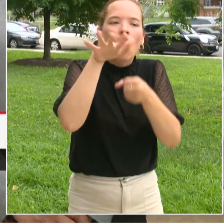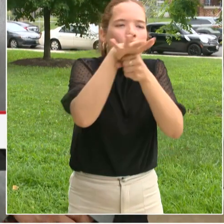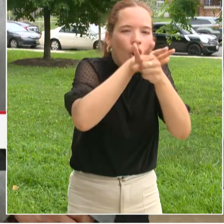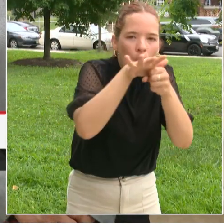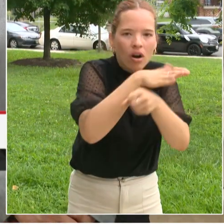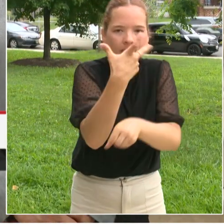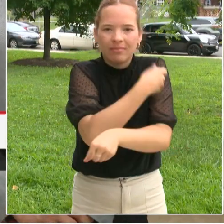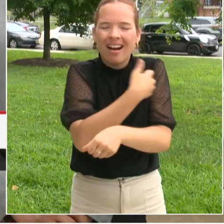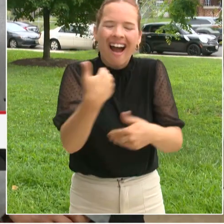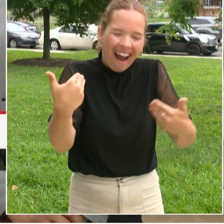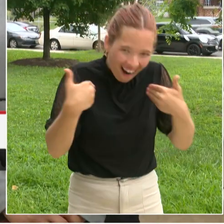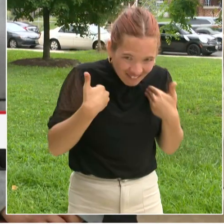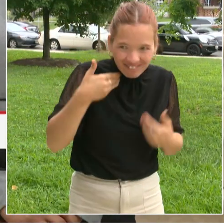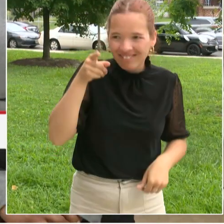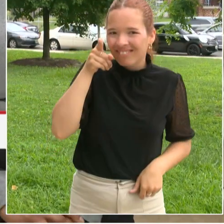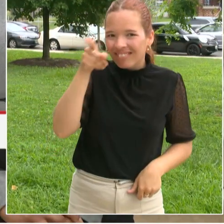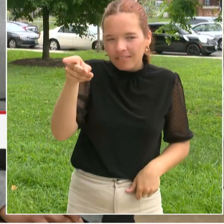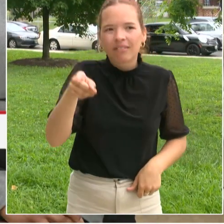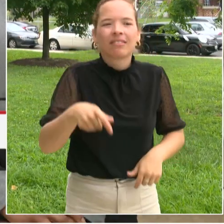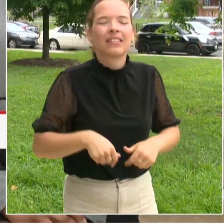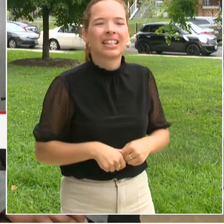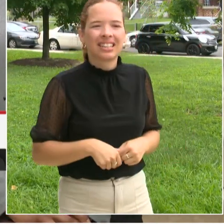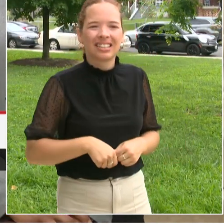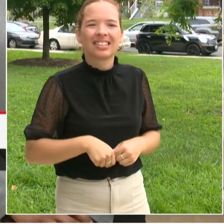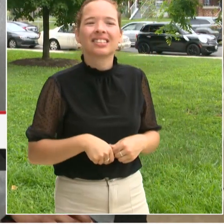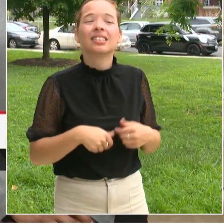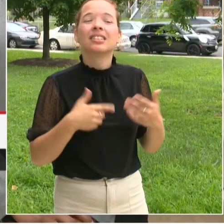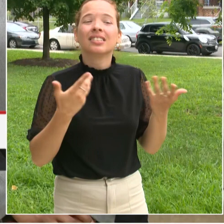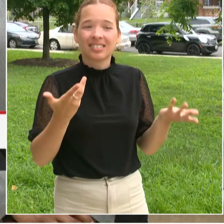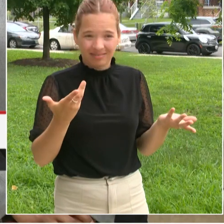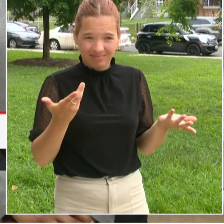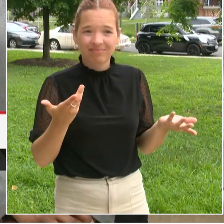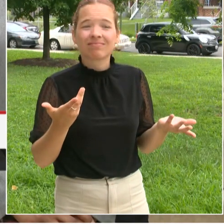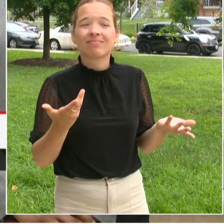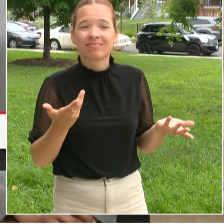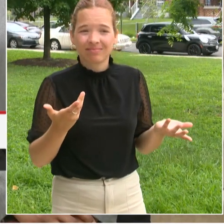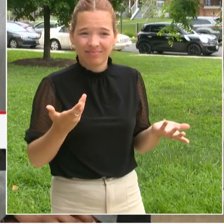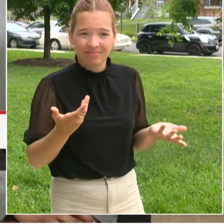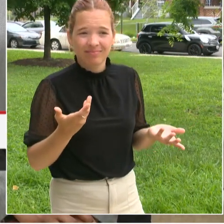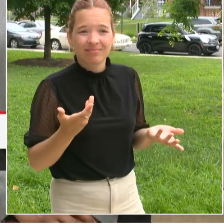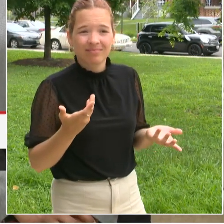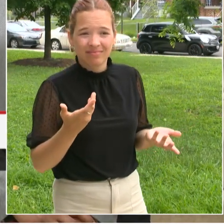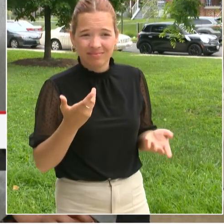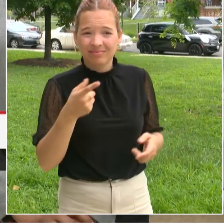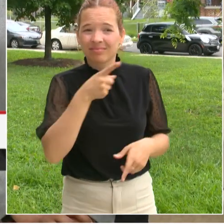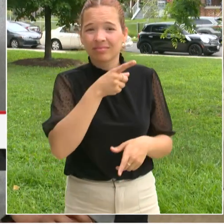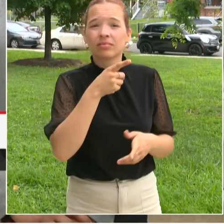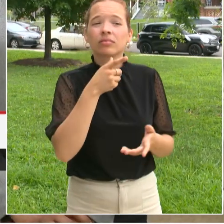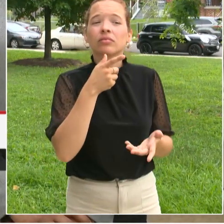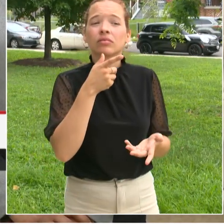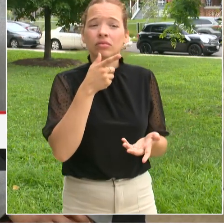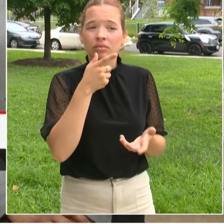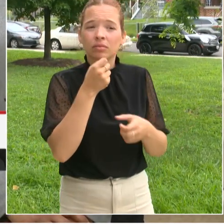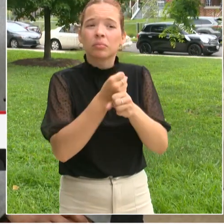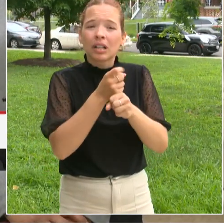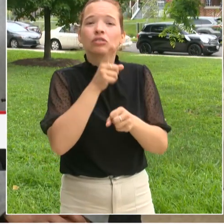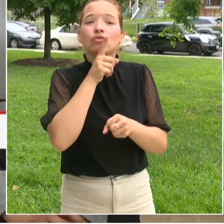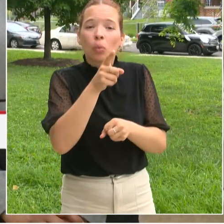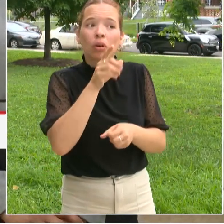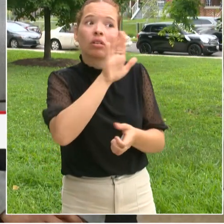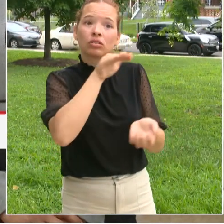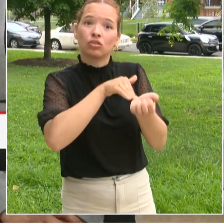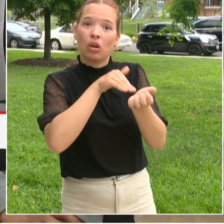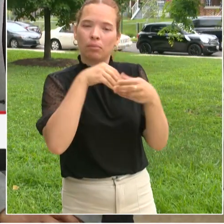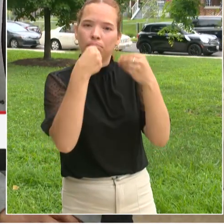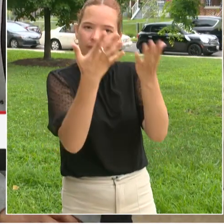of just the information it's going to be your medical home with your pediatrician they know you best they know your child they're able